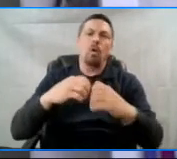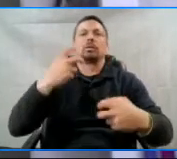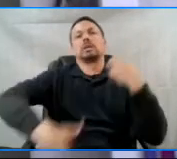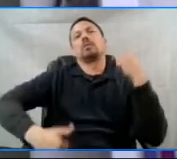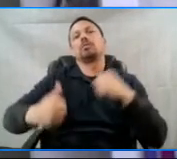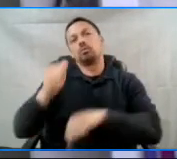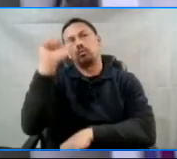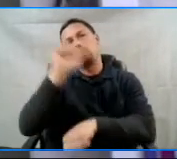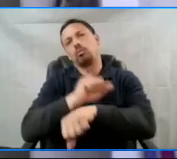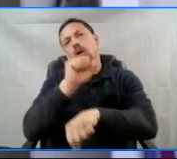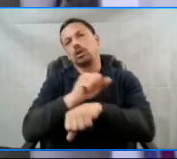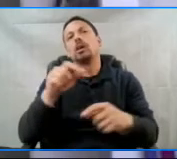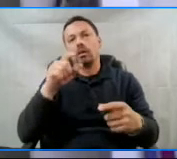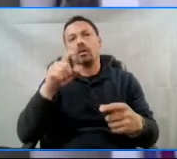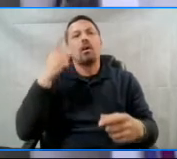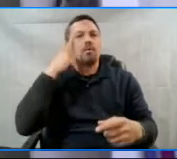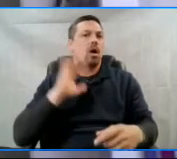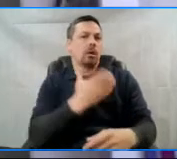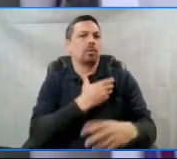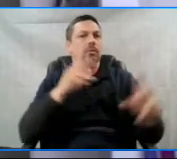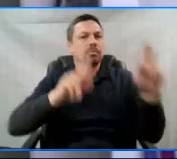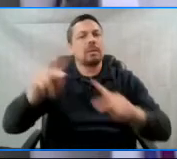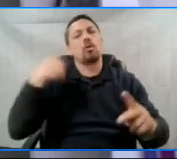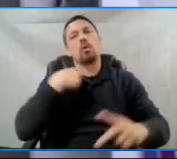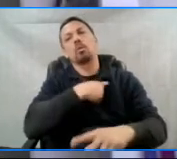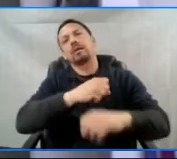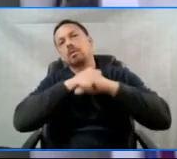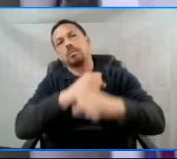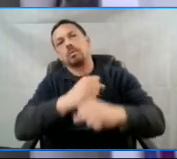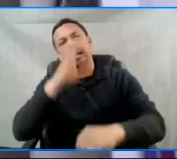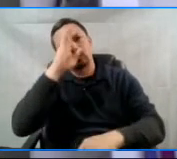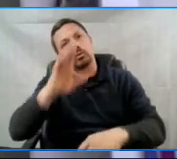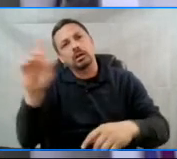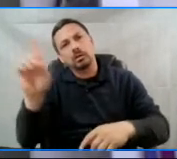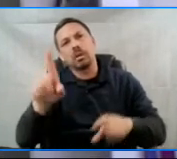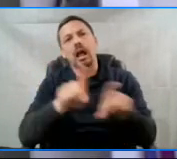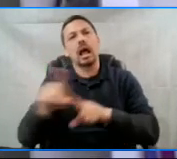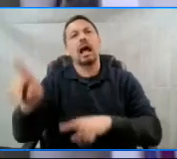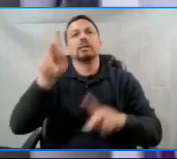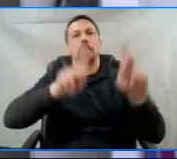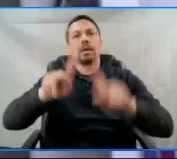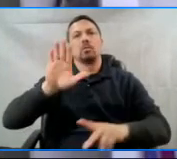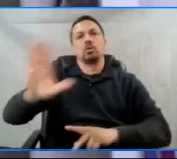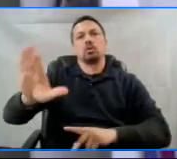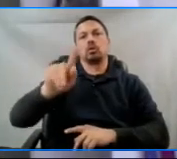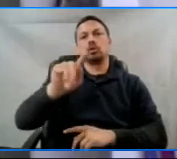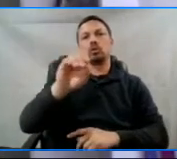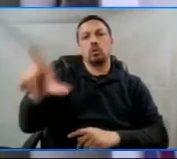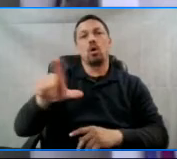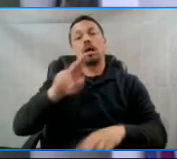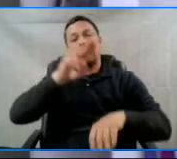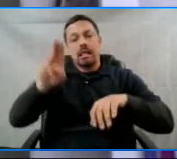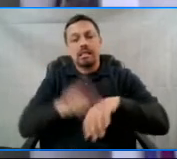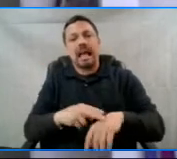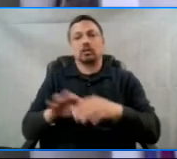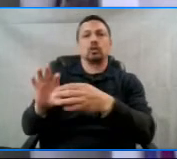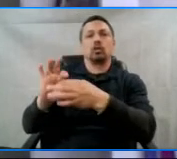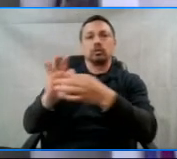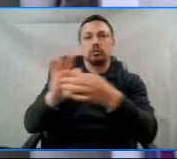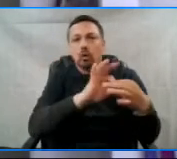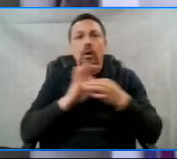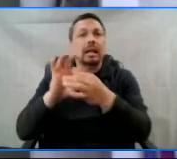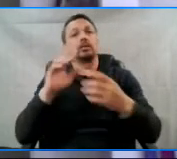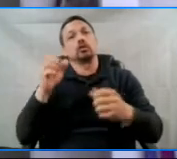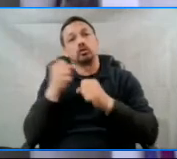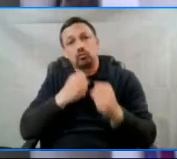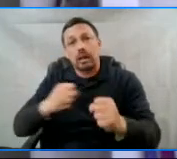work. We need to start with protecting direct democracy as the people's tool through a national coordinated strategy utilizing